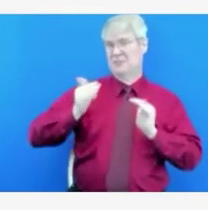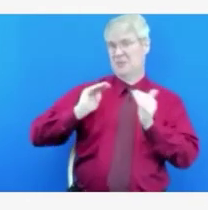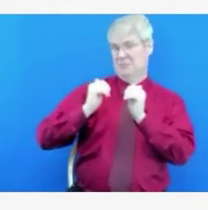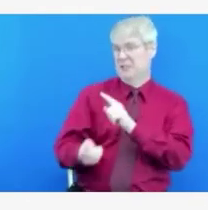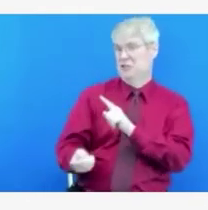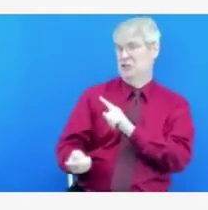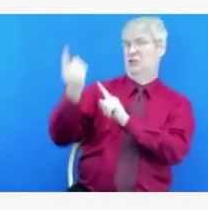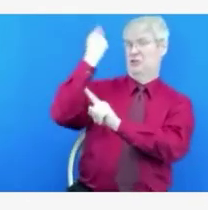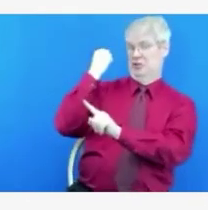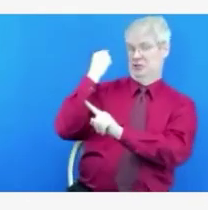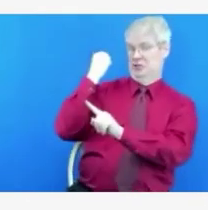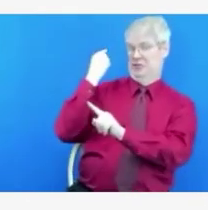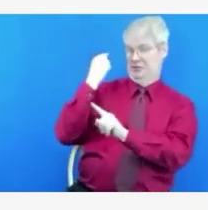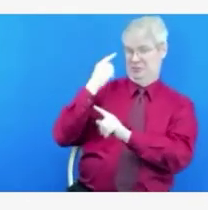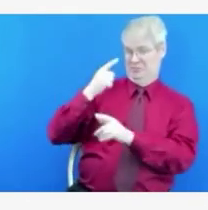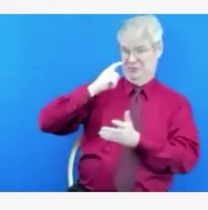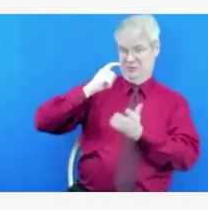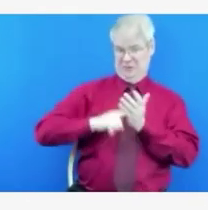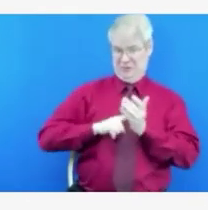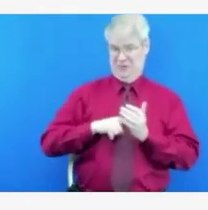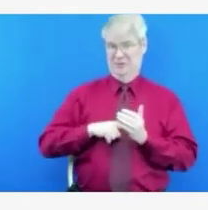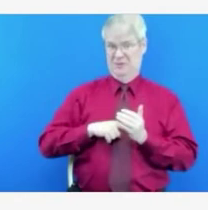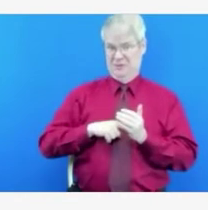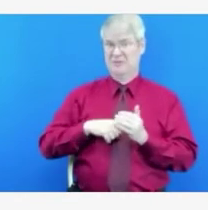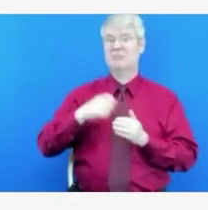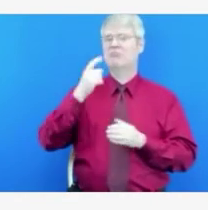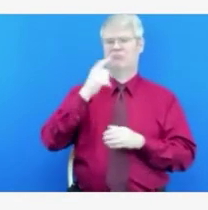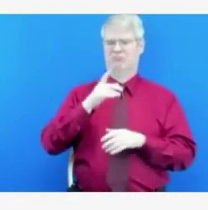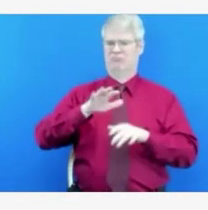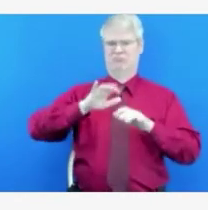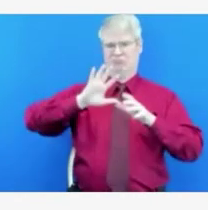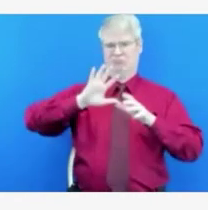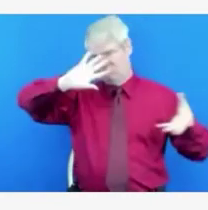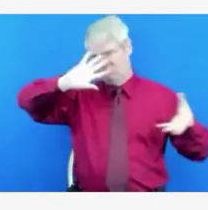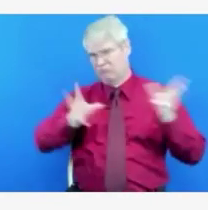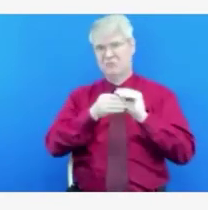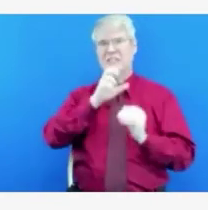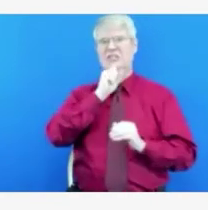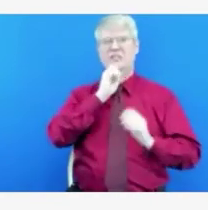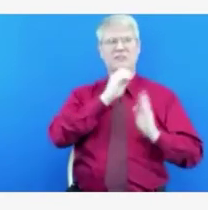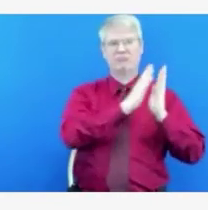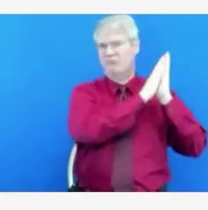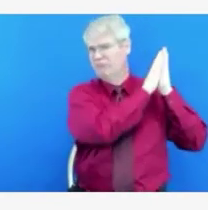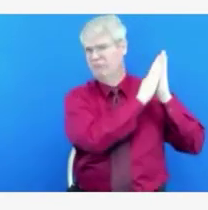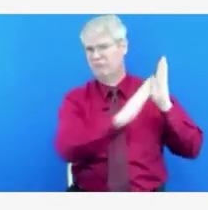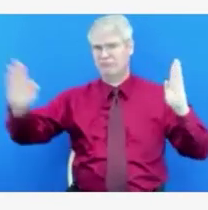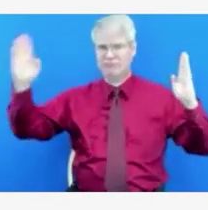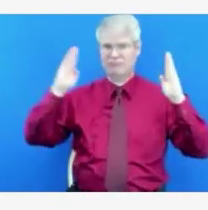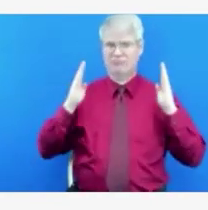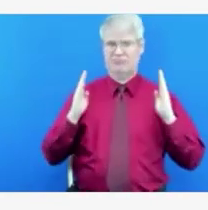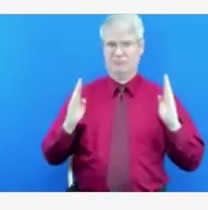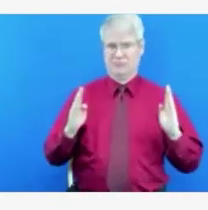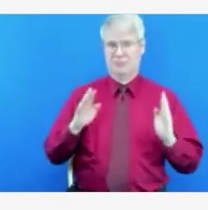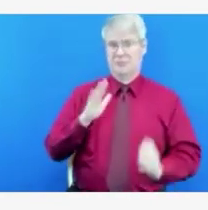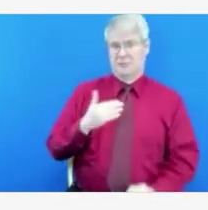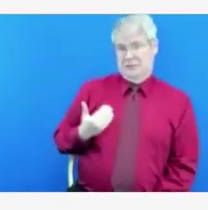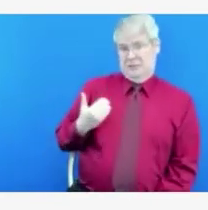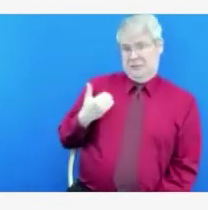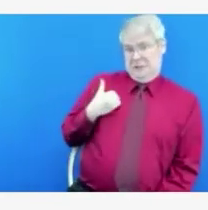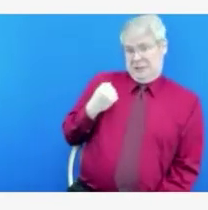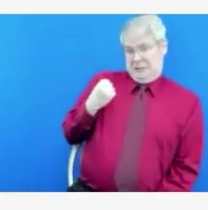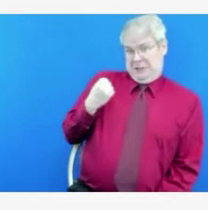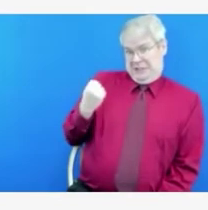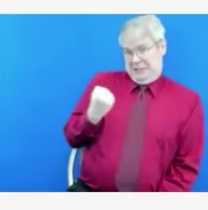adults and children. The latest numbers are as of Saturday, October 9th. For this past week, we